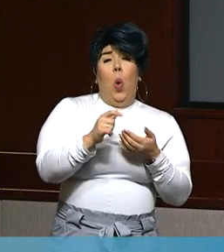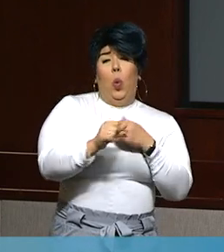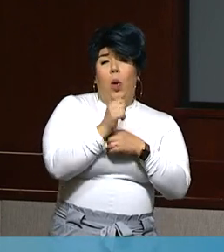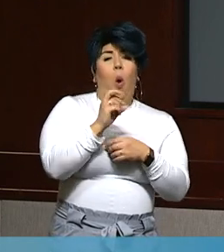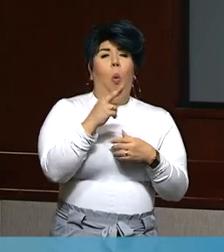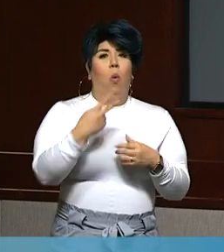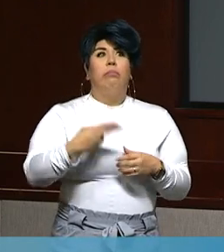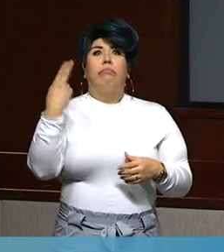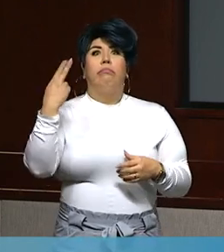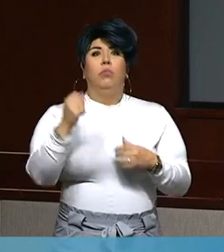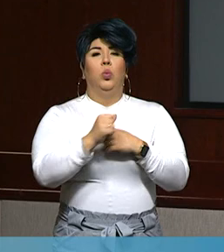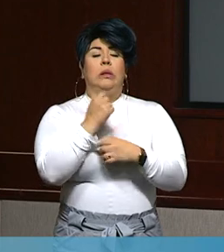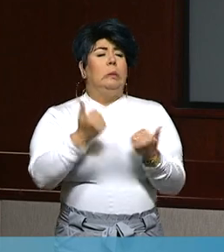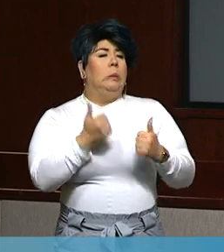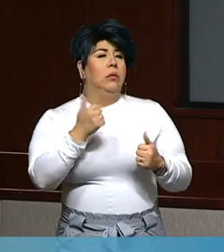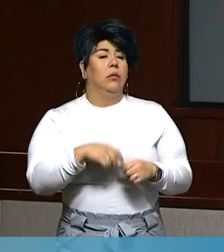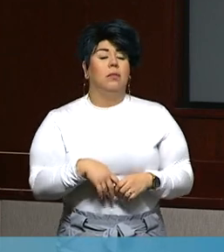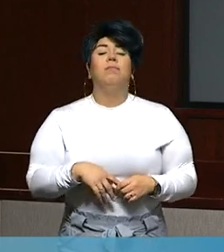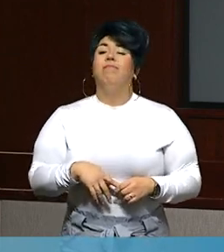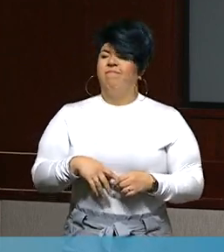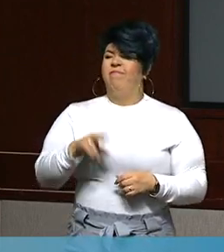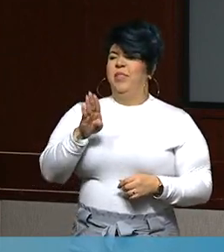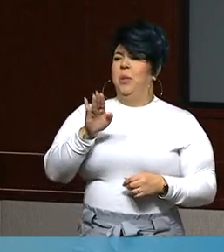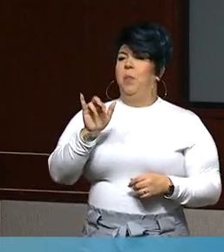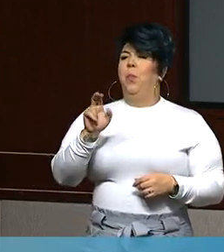perhaps? Awesome. We're going to have Bryn respond.